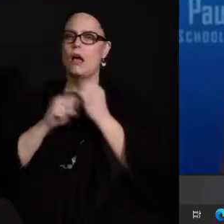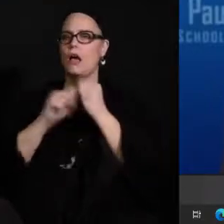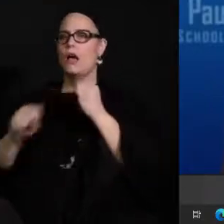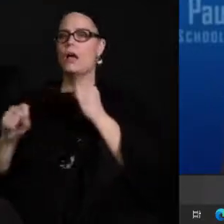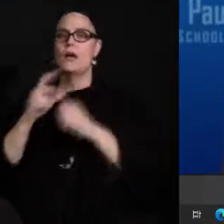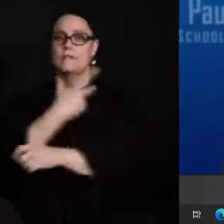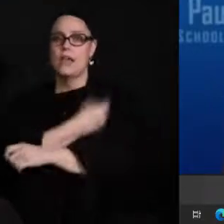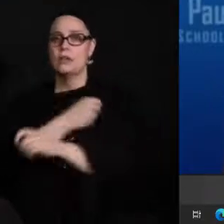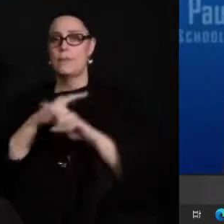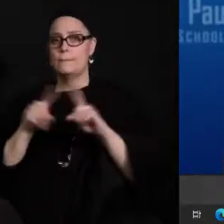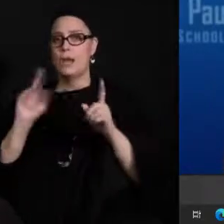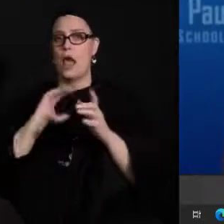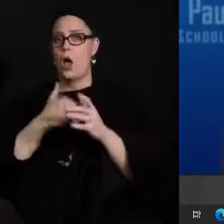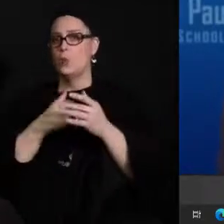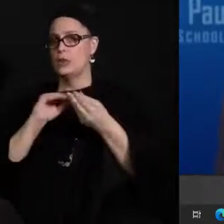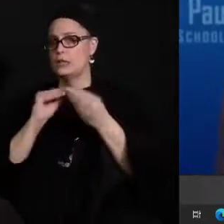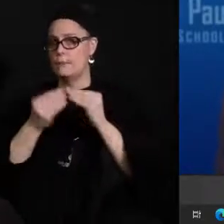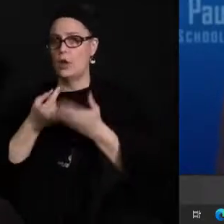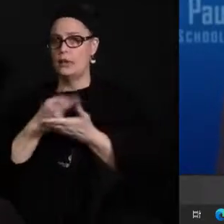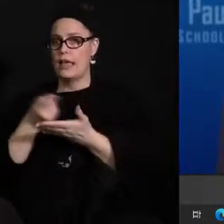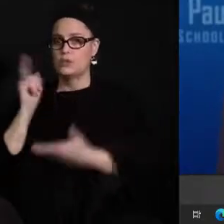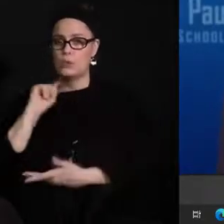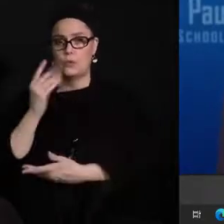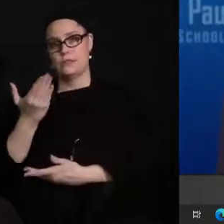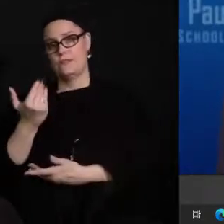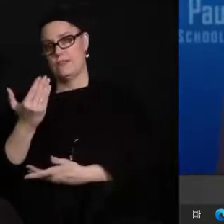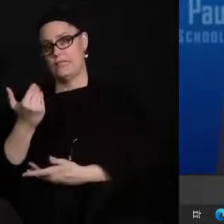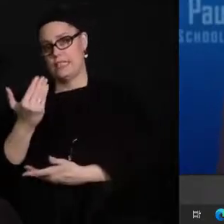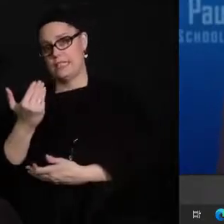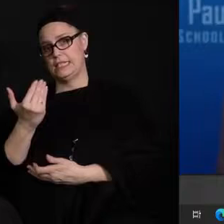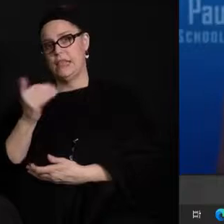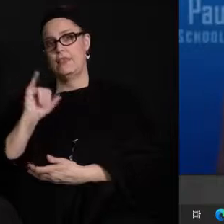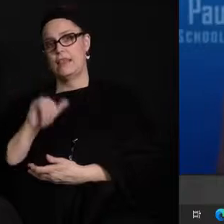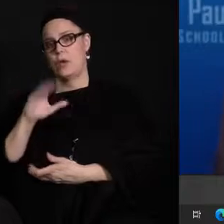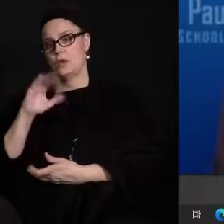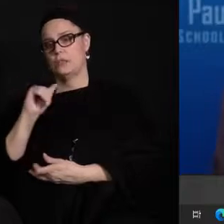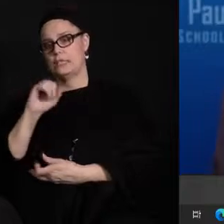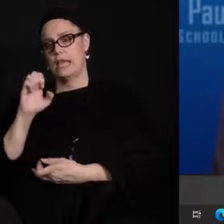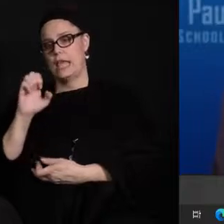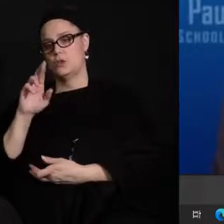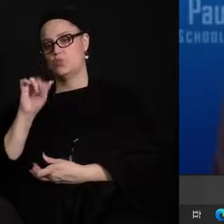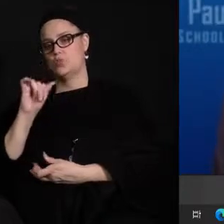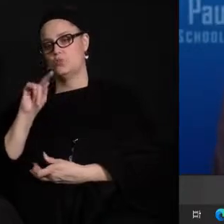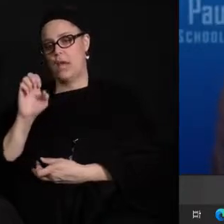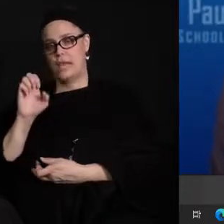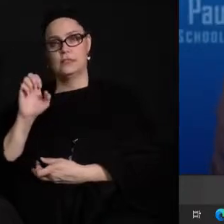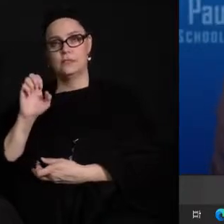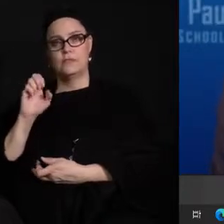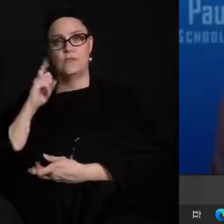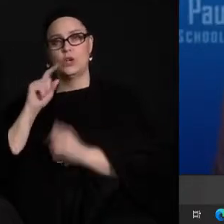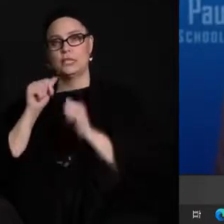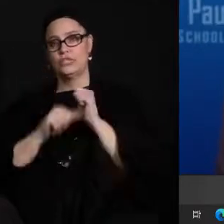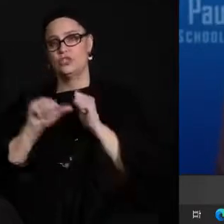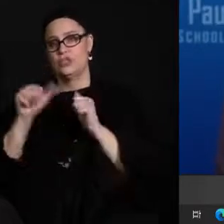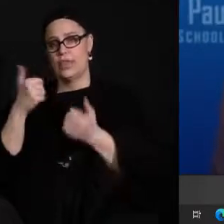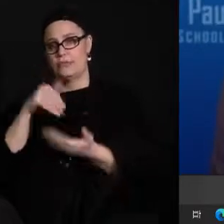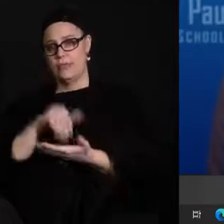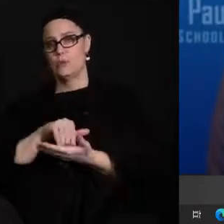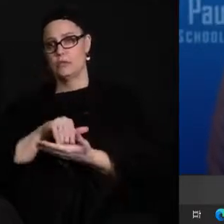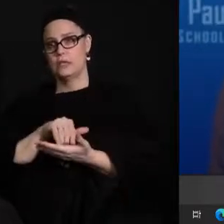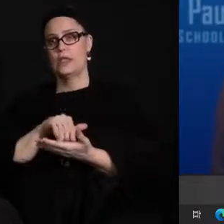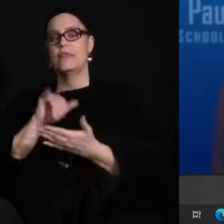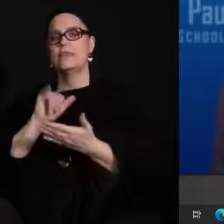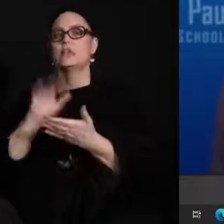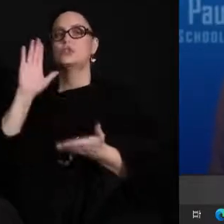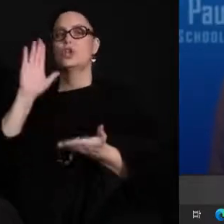want to share with you that our number last week was 15 and that's again our case rate per 10 000 in ramsey county that's the lowest number that we've had